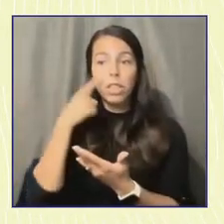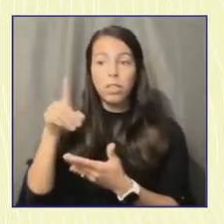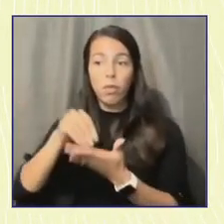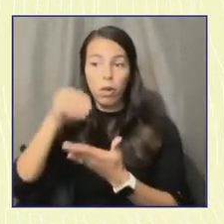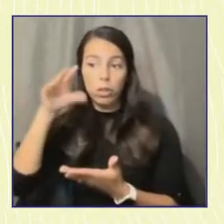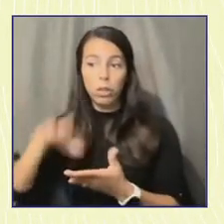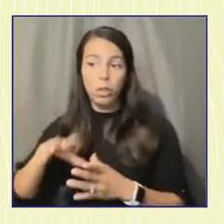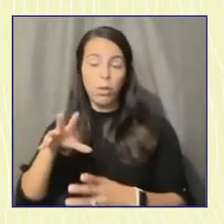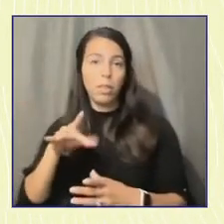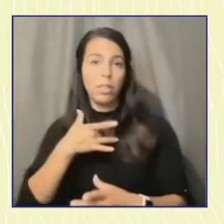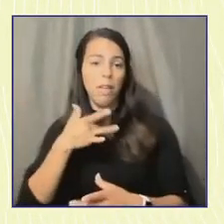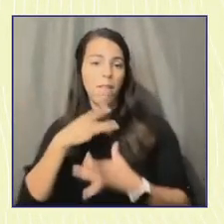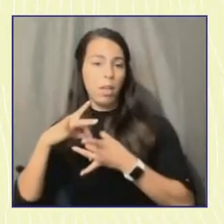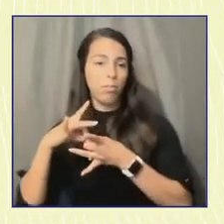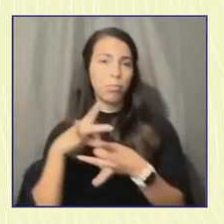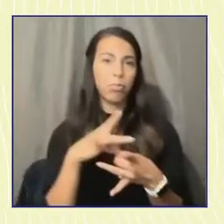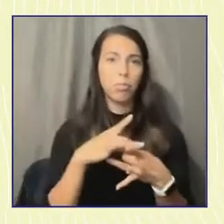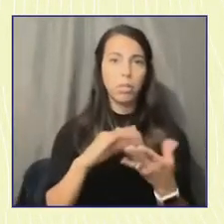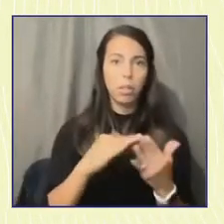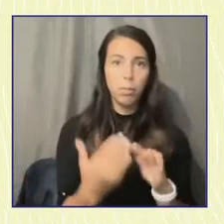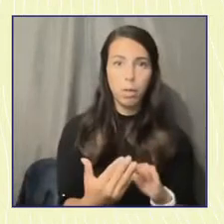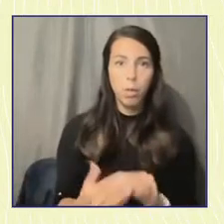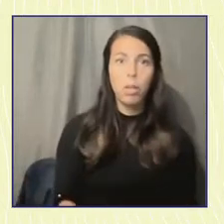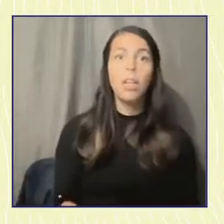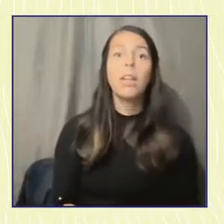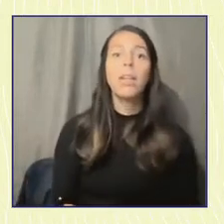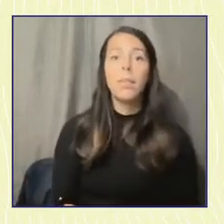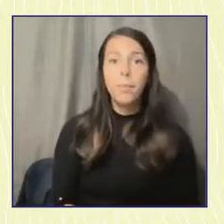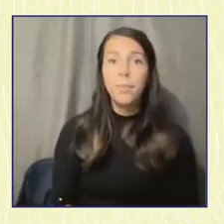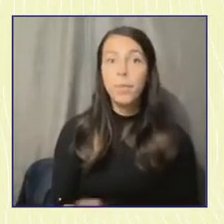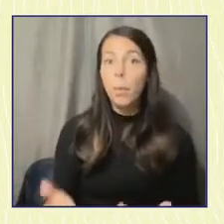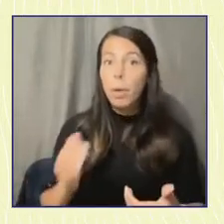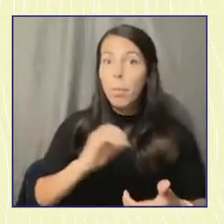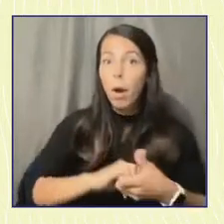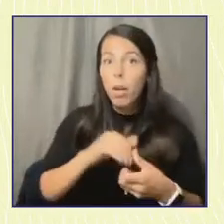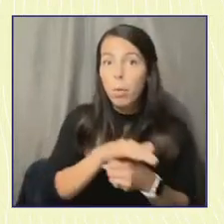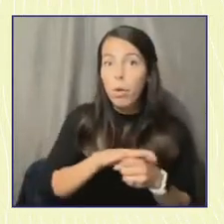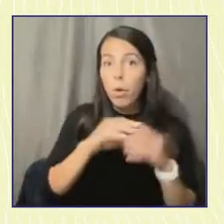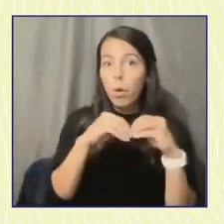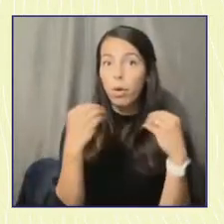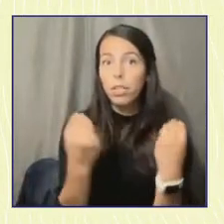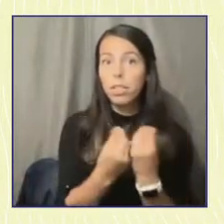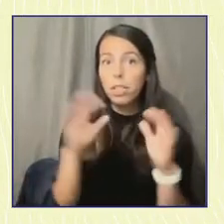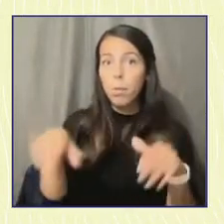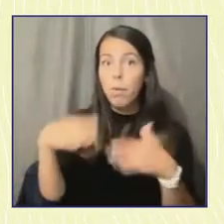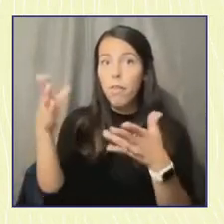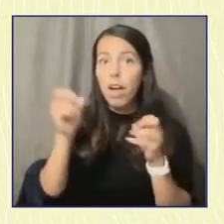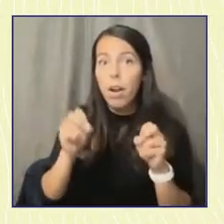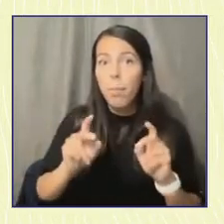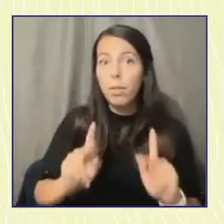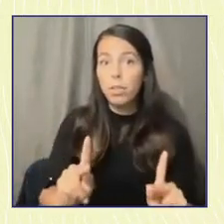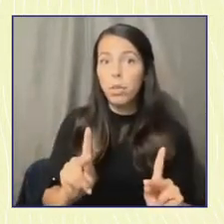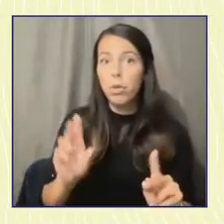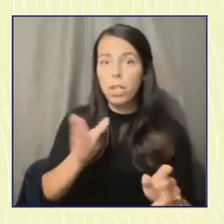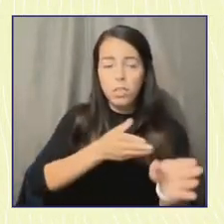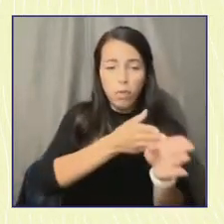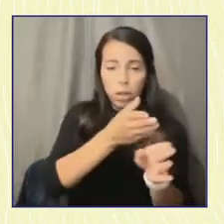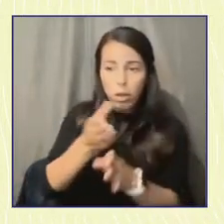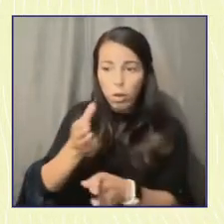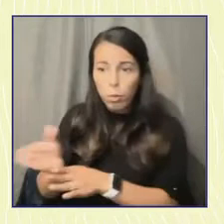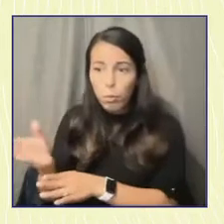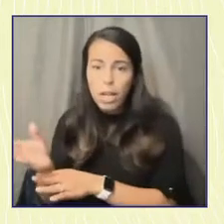communities. We partner with local organizations to create opportunities for career exploration and so much more.